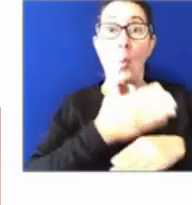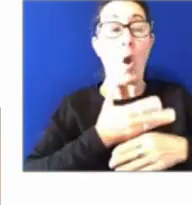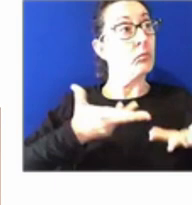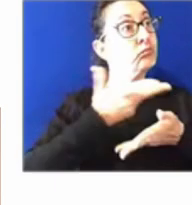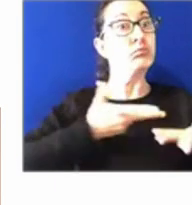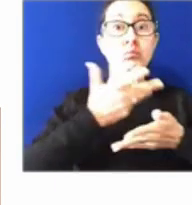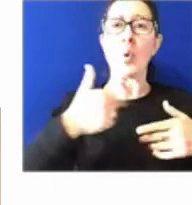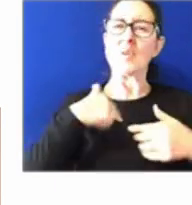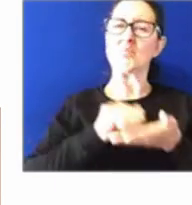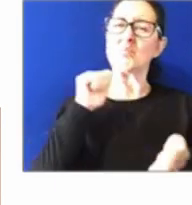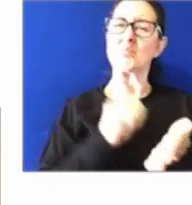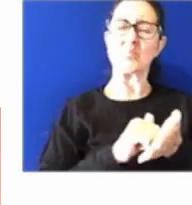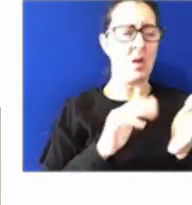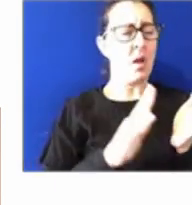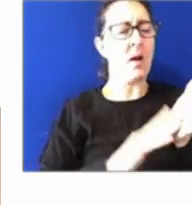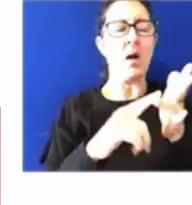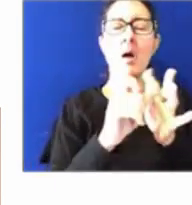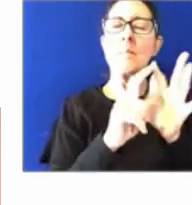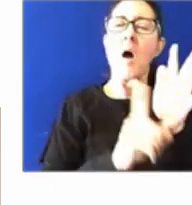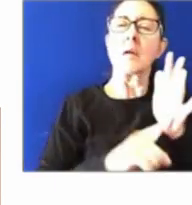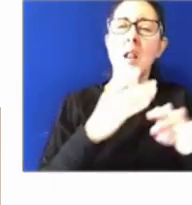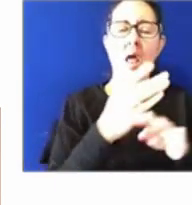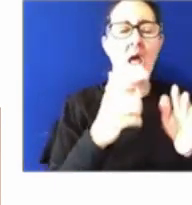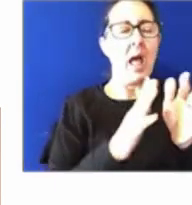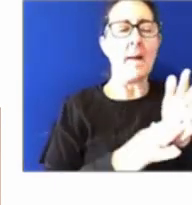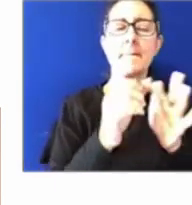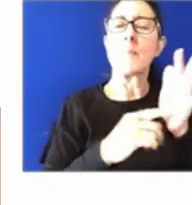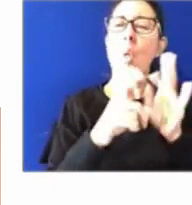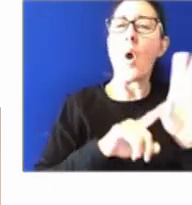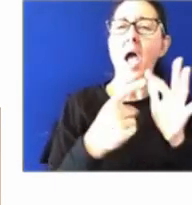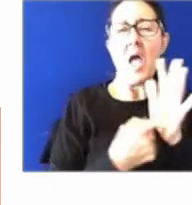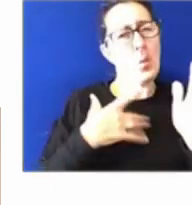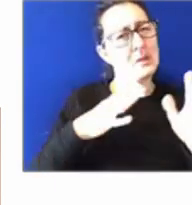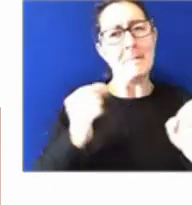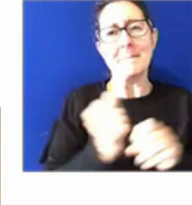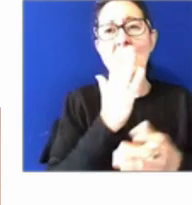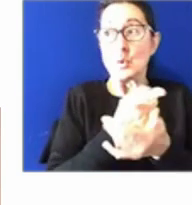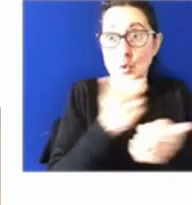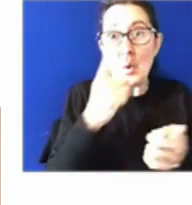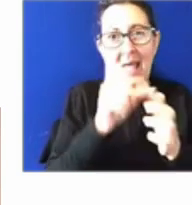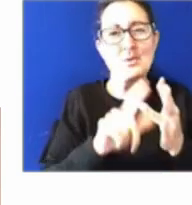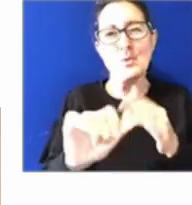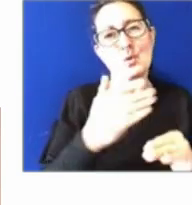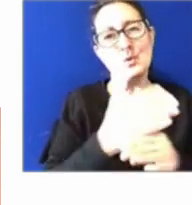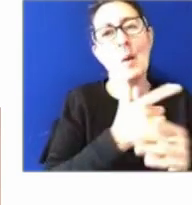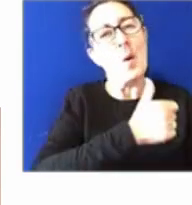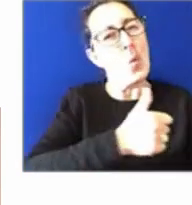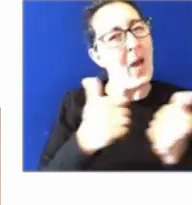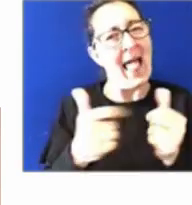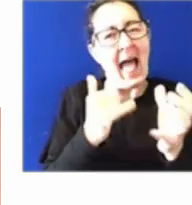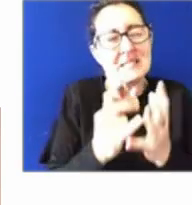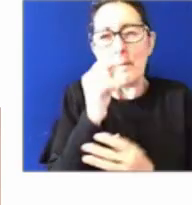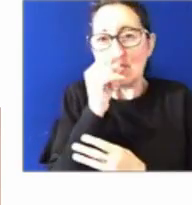capability to do your jobs well. We're not perfect. And we're going to have to continue to build trust.